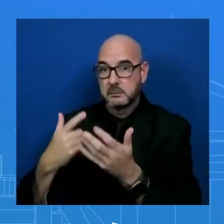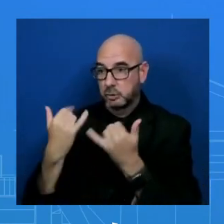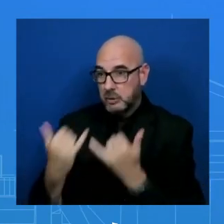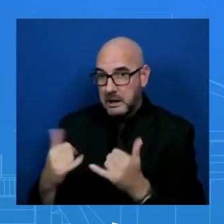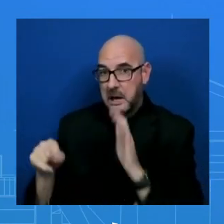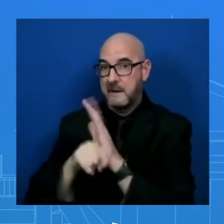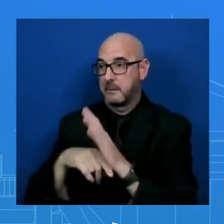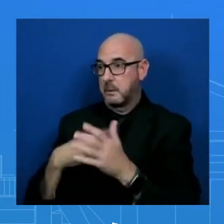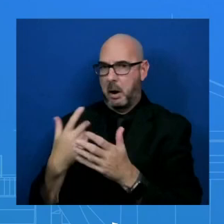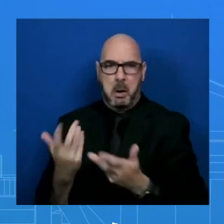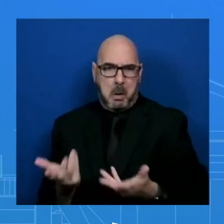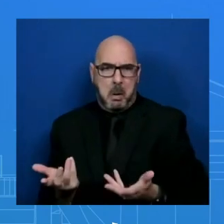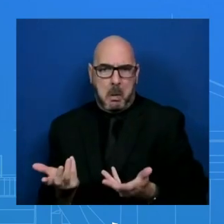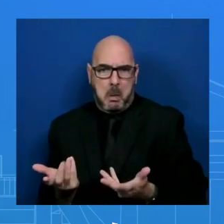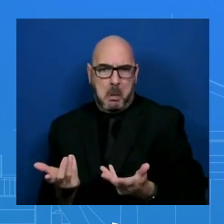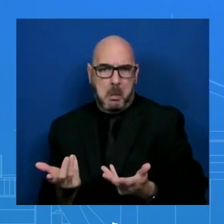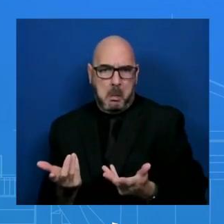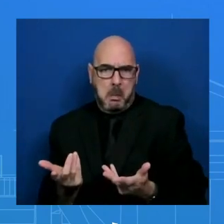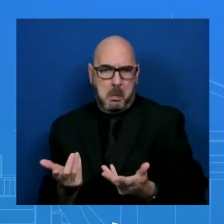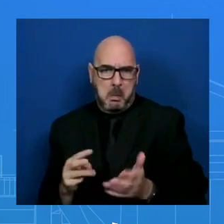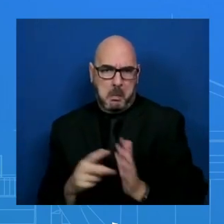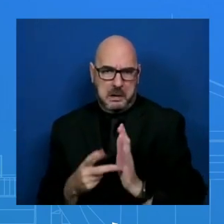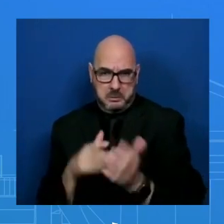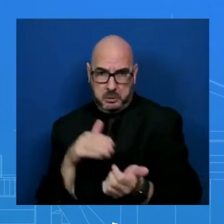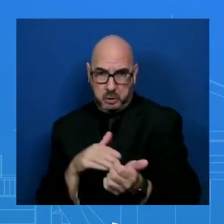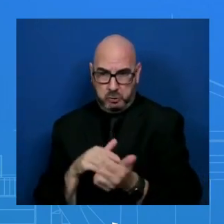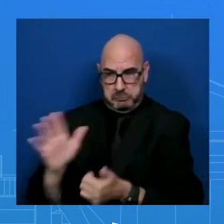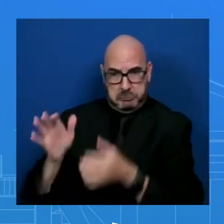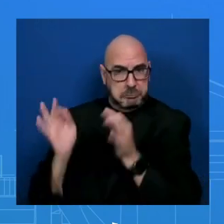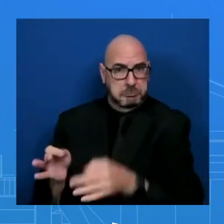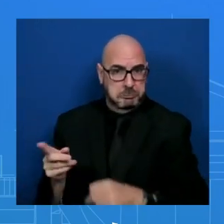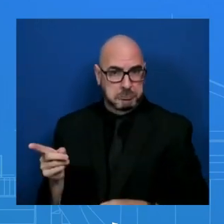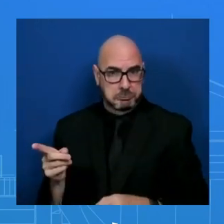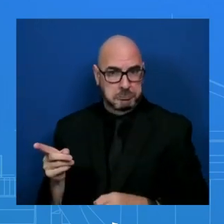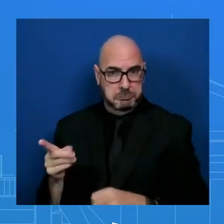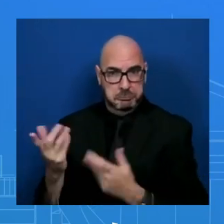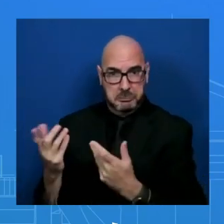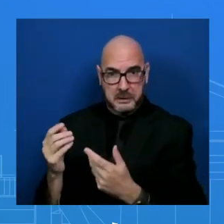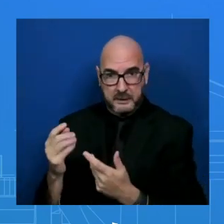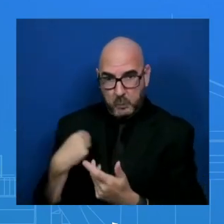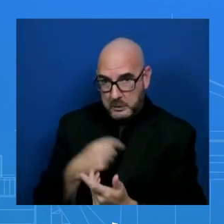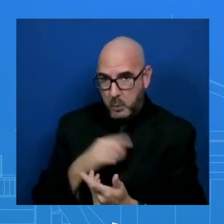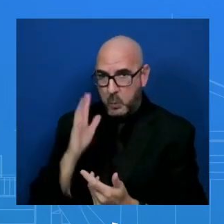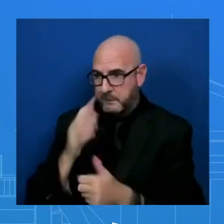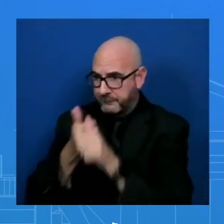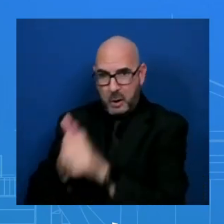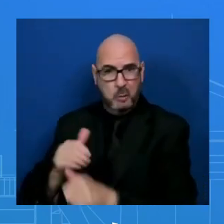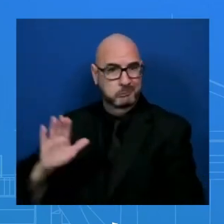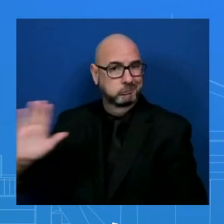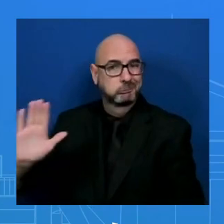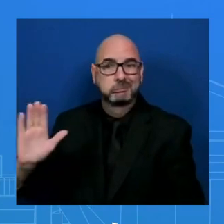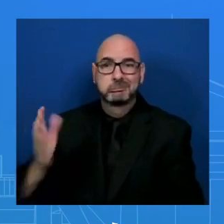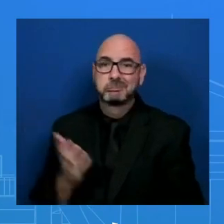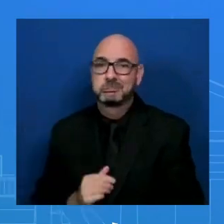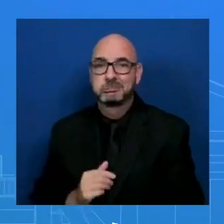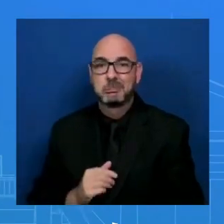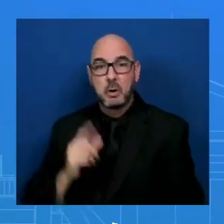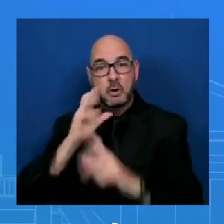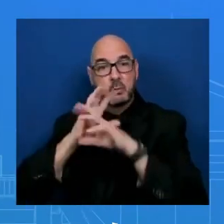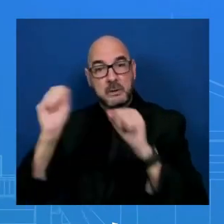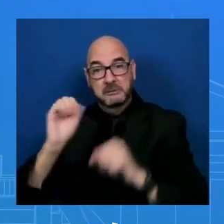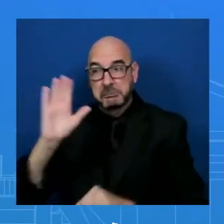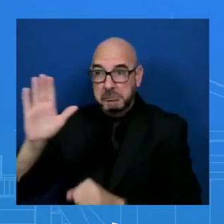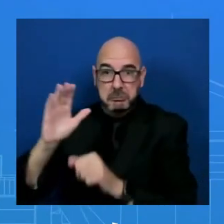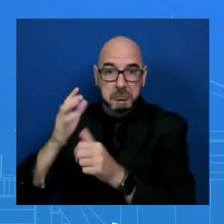to the physician. We are going to continue to follow the – as well as the President's CDC guidance. On the UAW